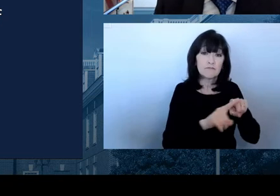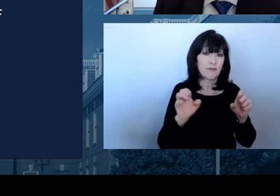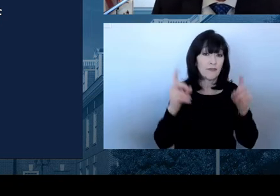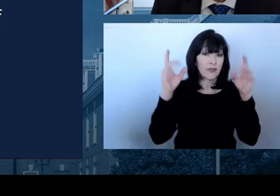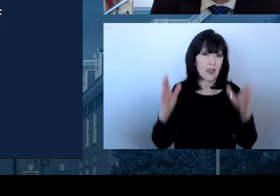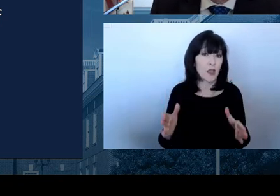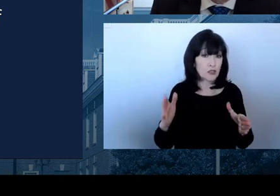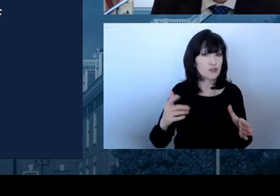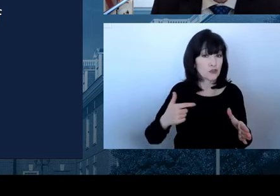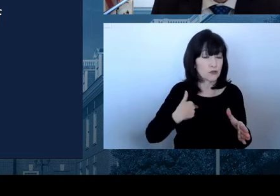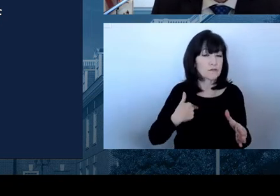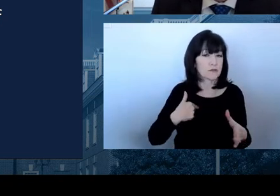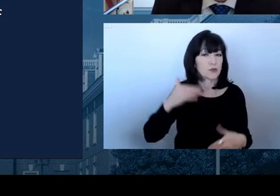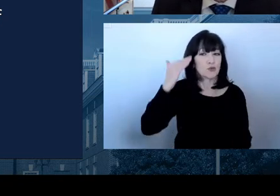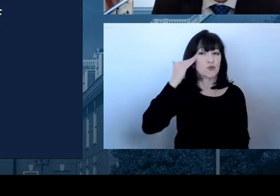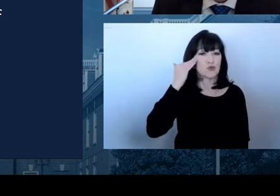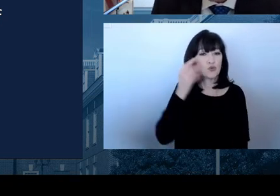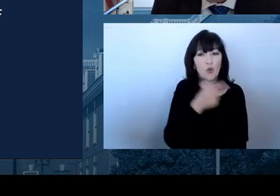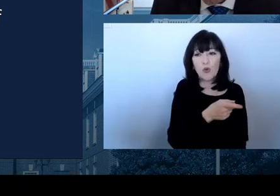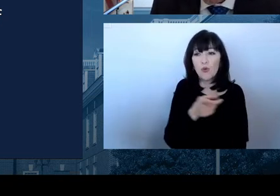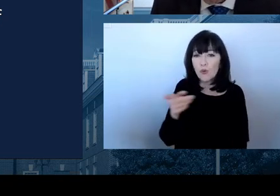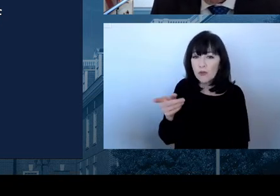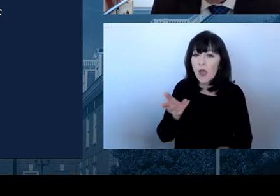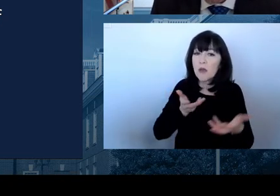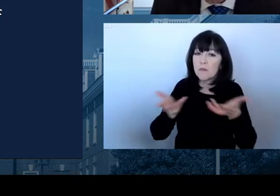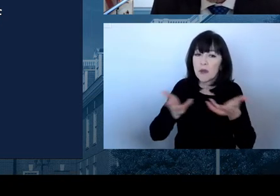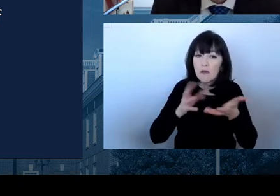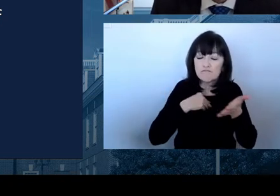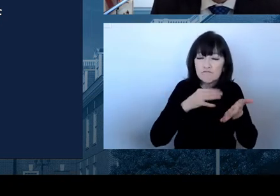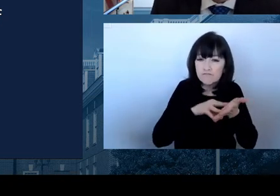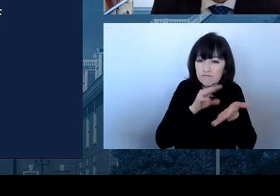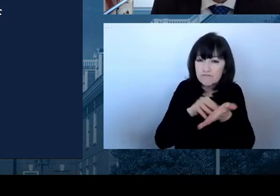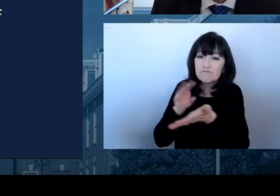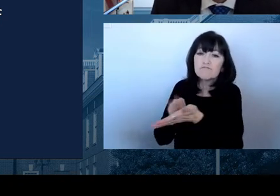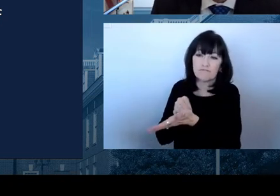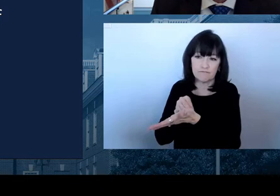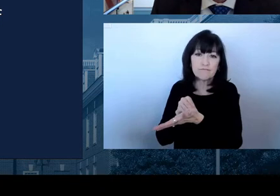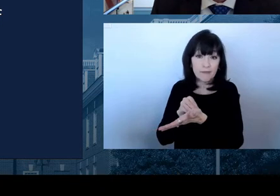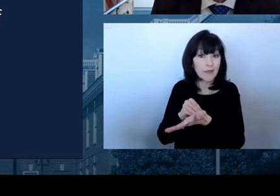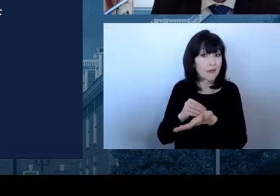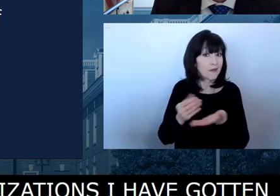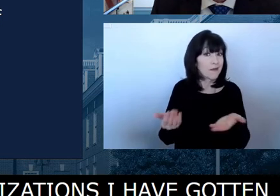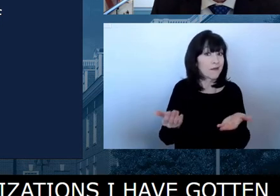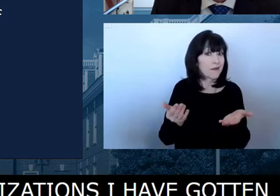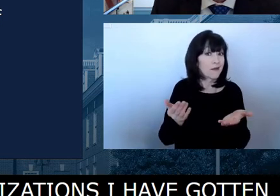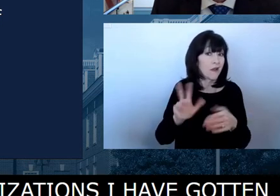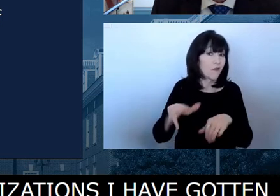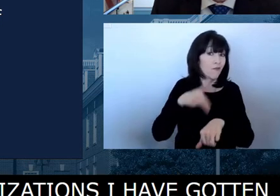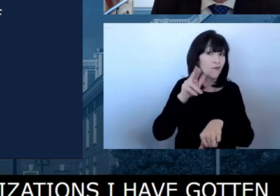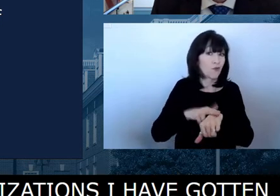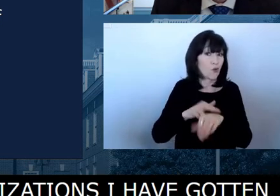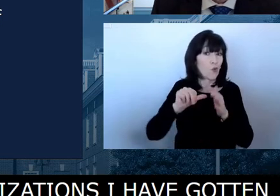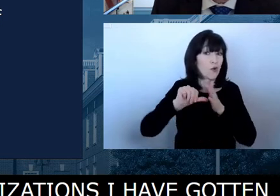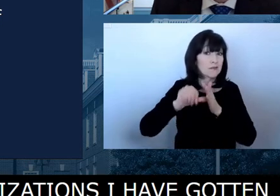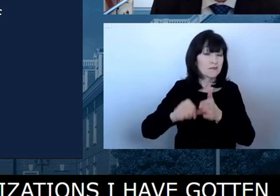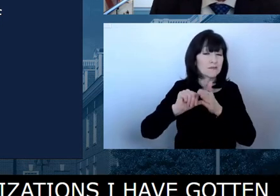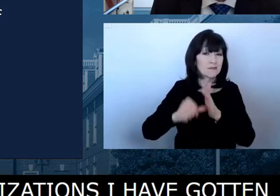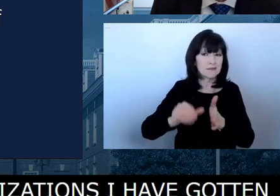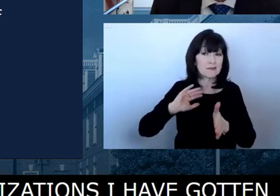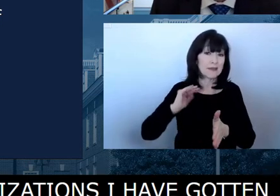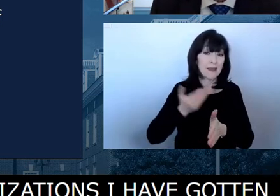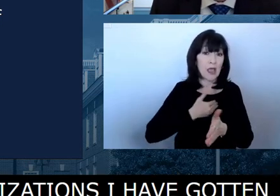month and around no topic more so, um, than COVID-19 because it is our number one priority right now.